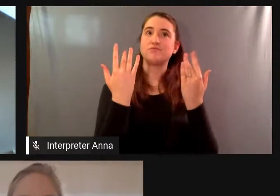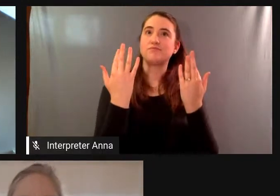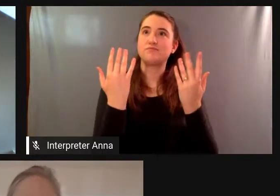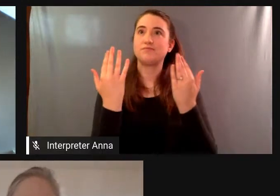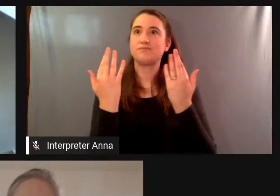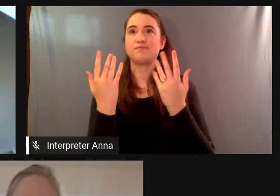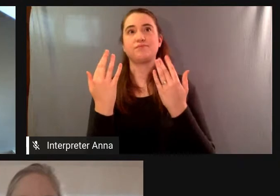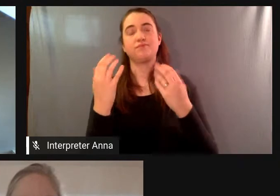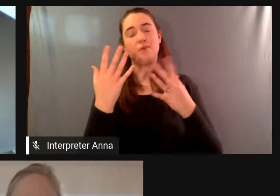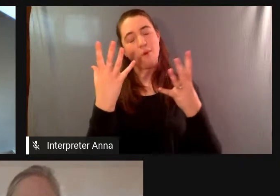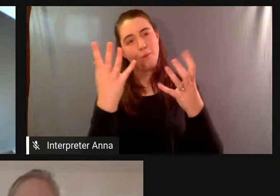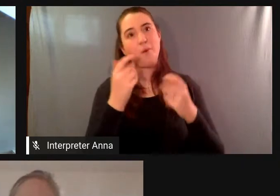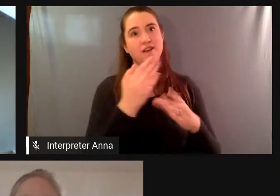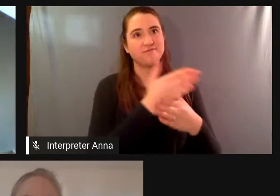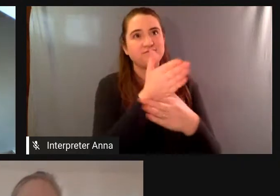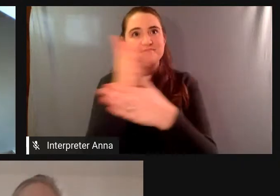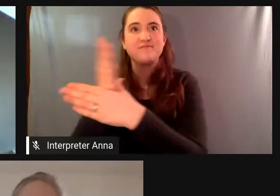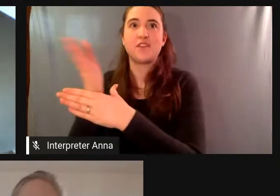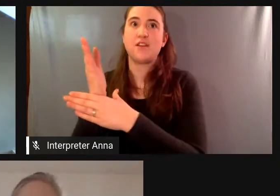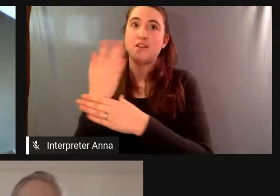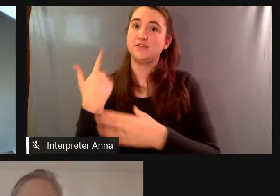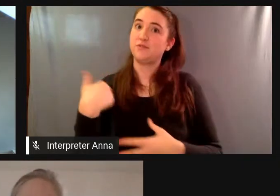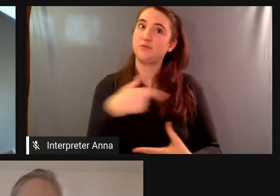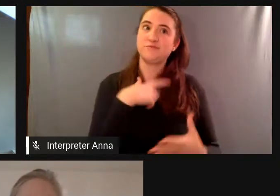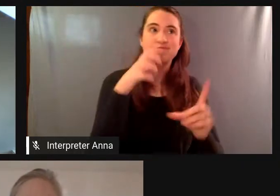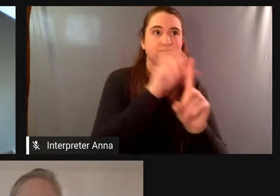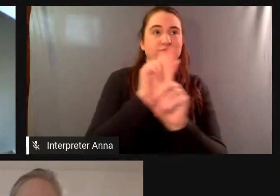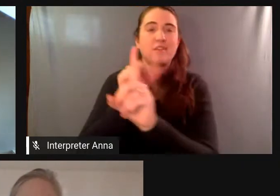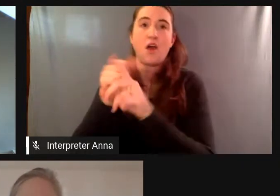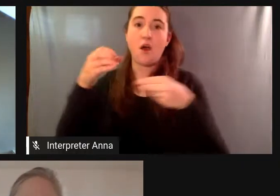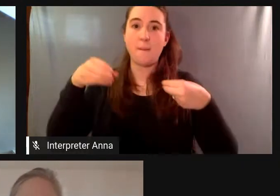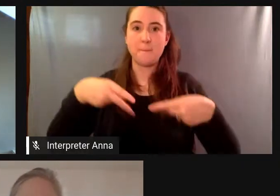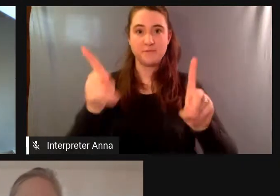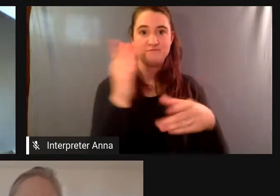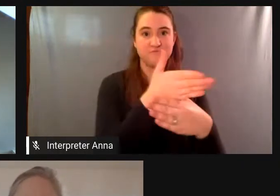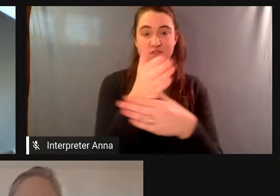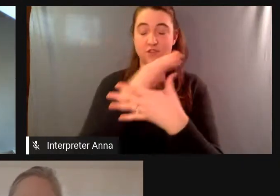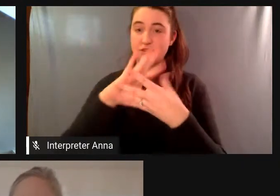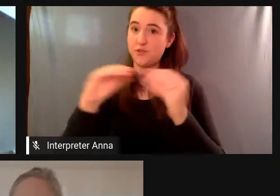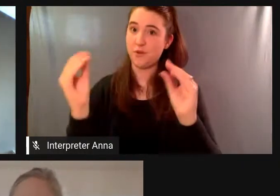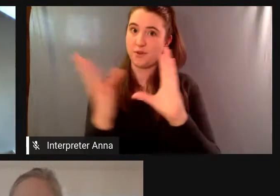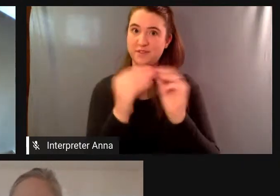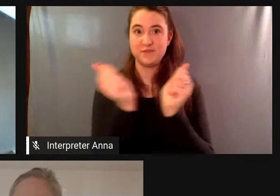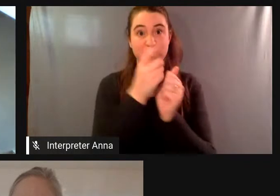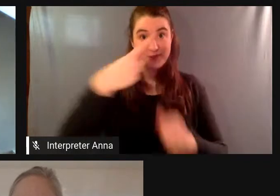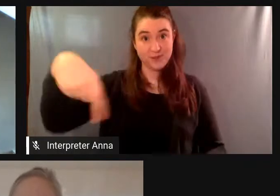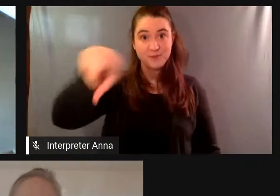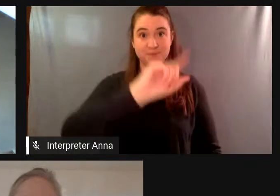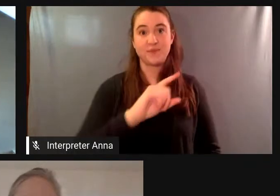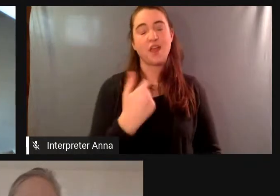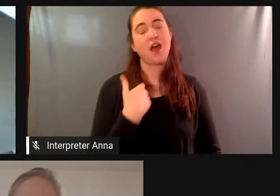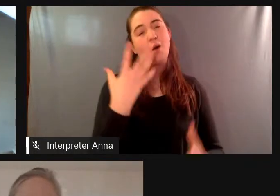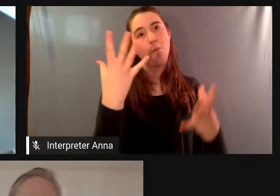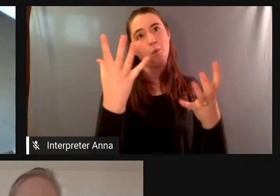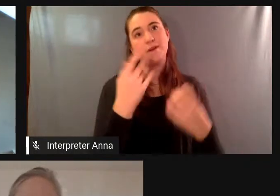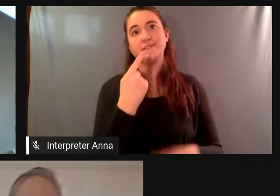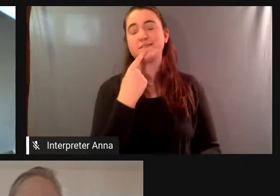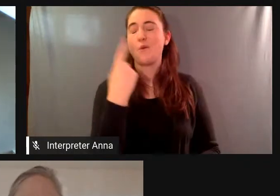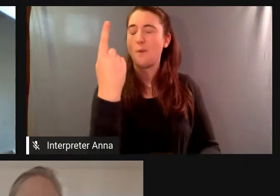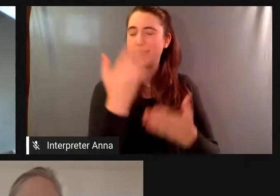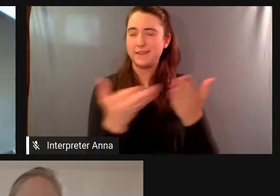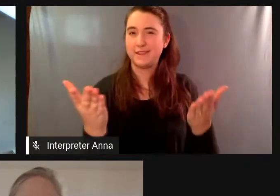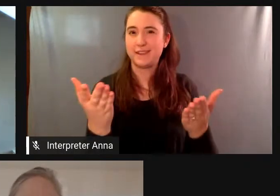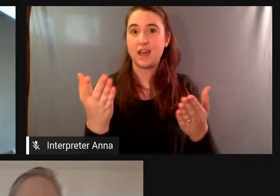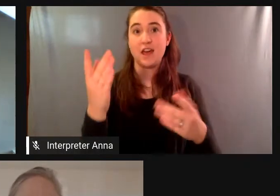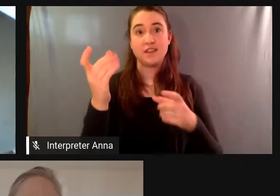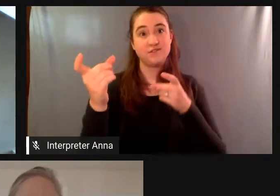take what we can get in terms of how we can share stories with you uh i want to just say one thing the director of this film is about as close to prolific